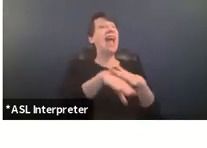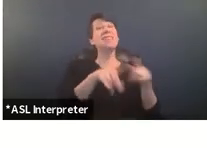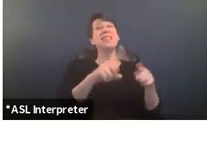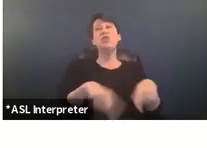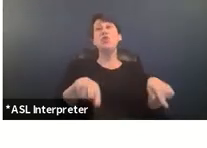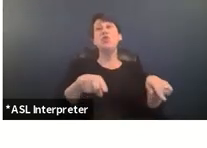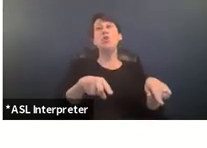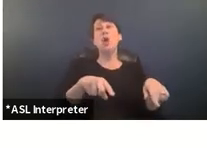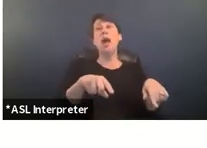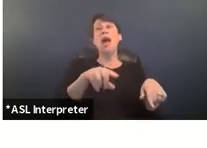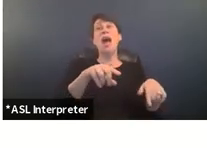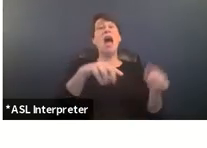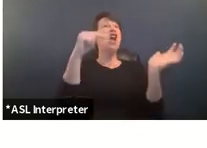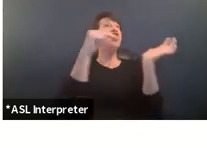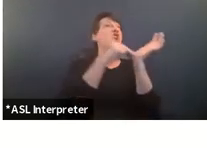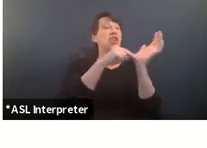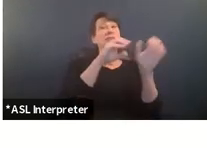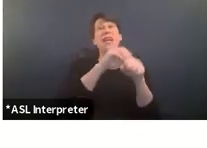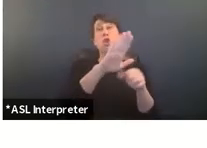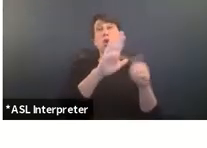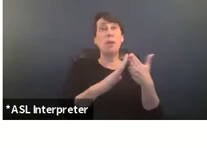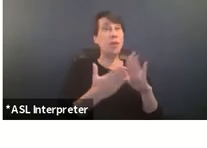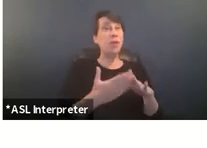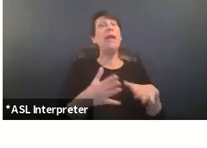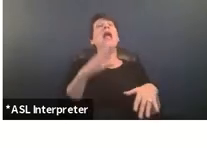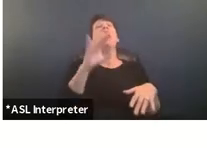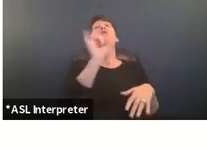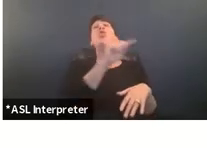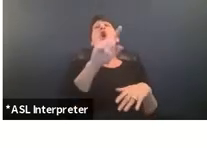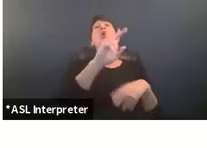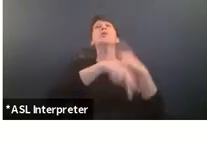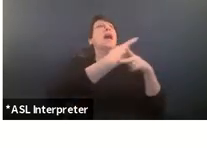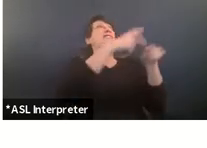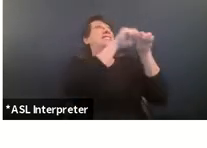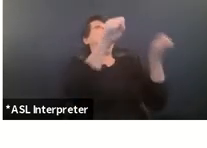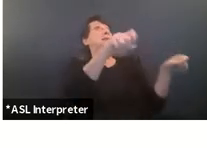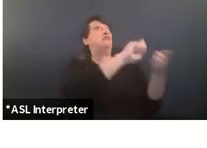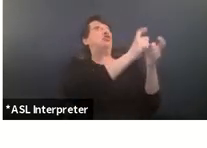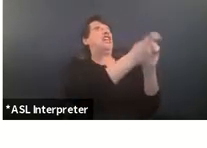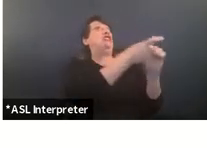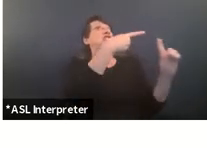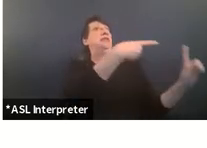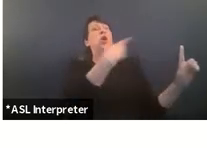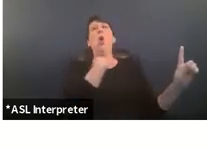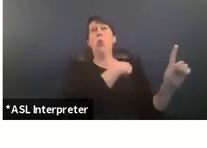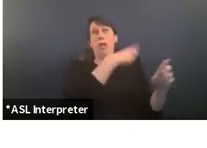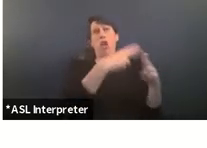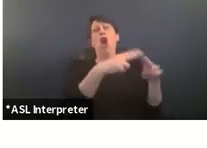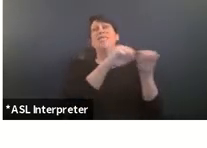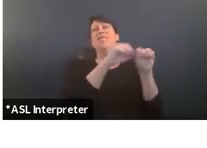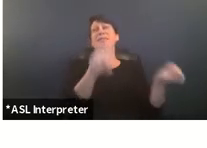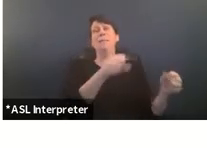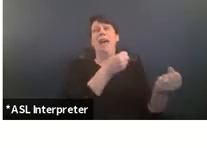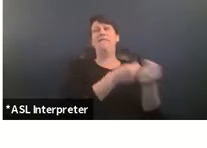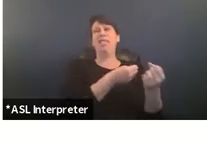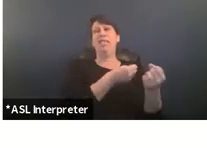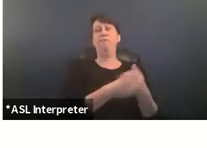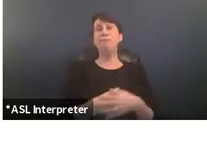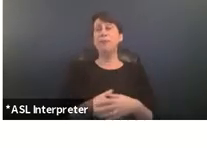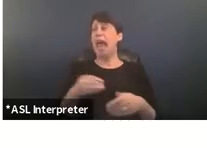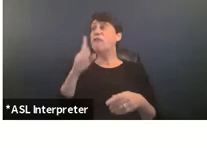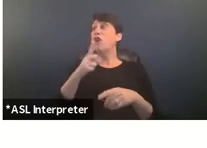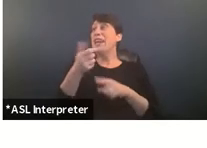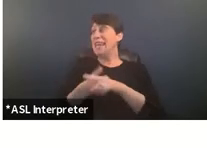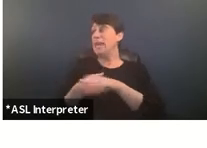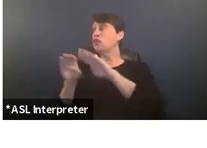nurse within your community those kinds of system changes we would consider system advocacy and at each of these